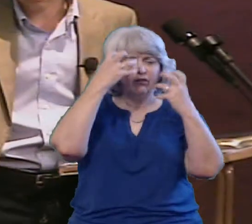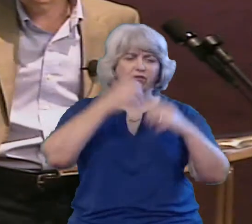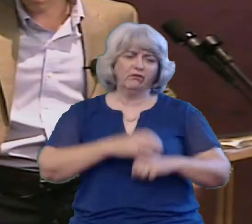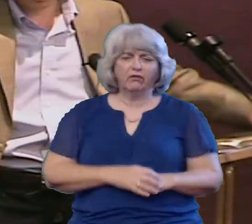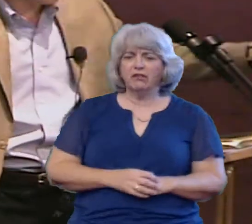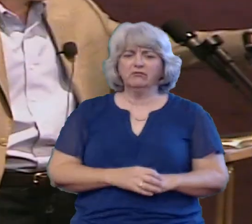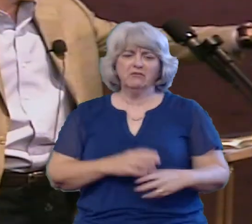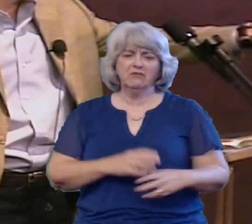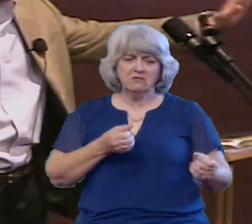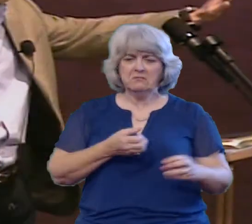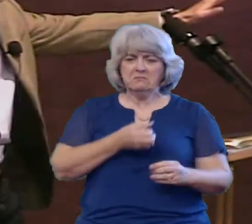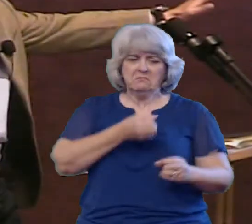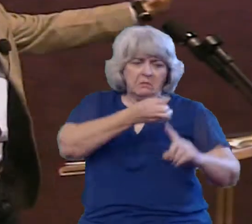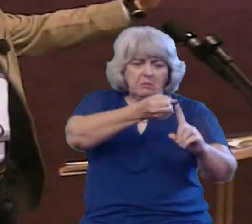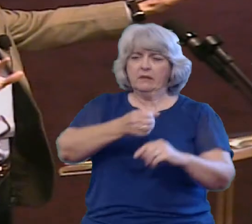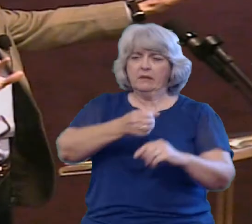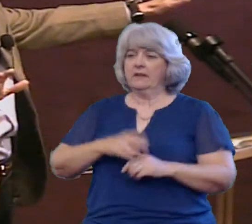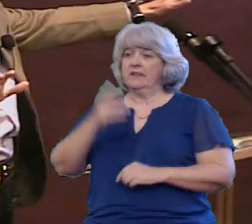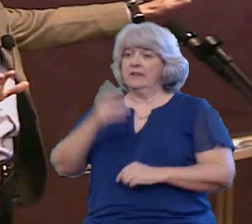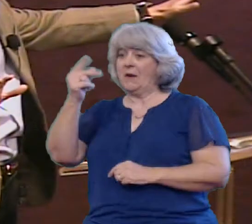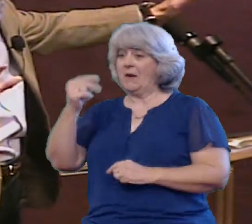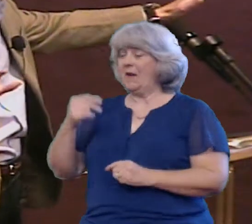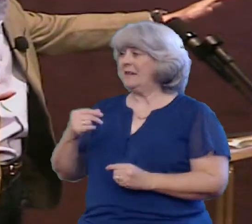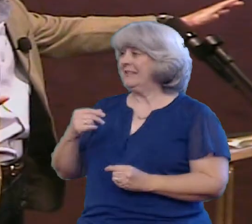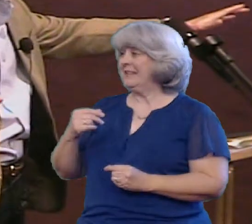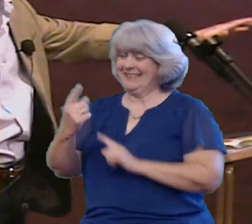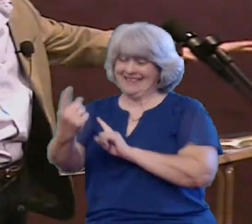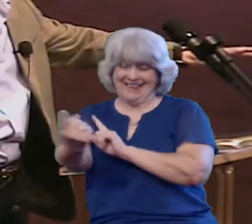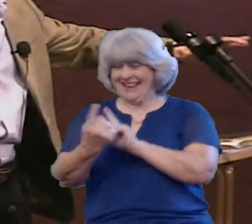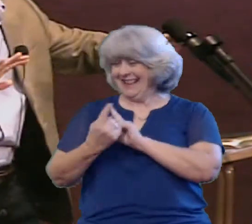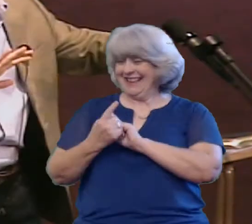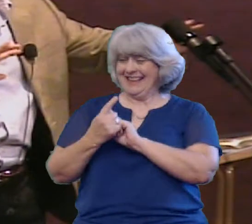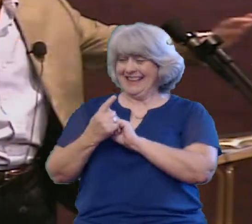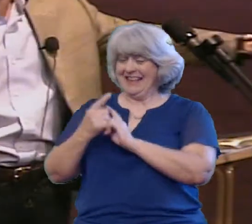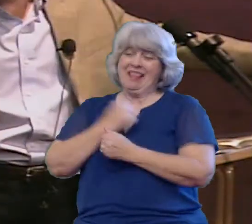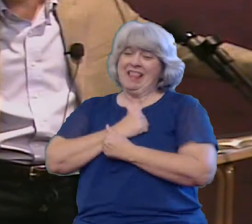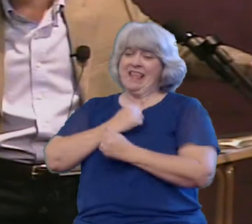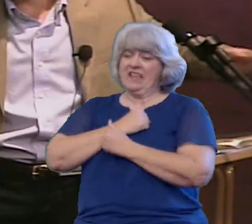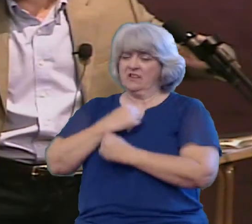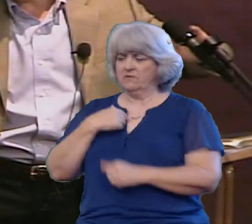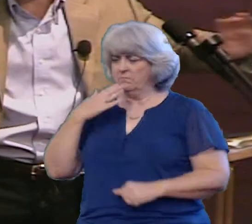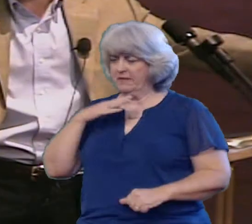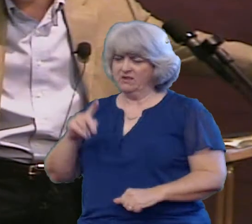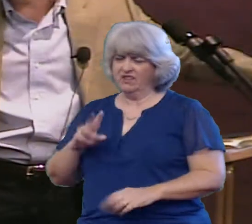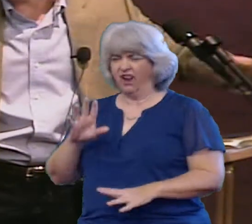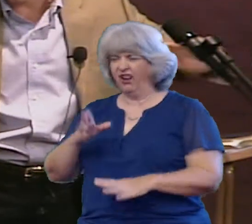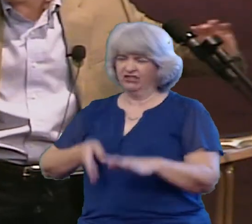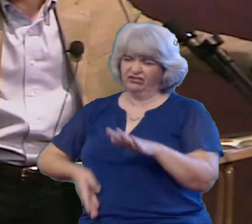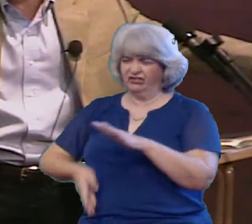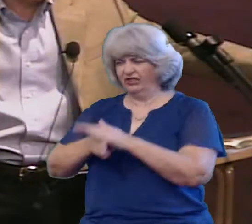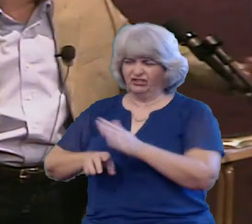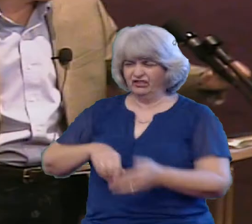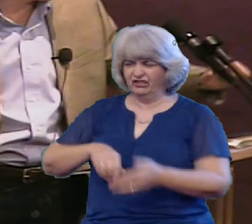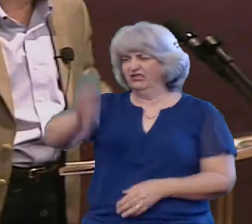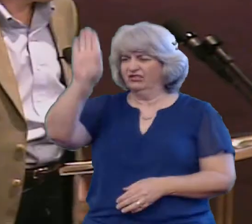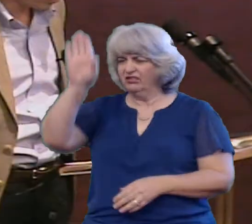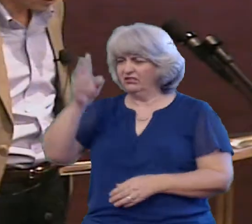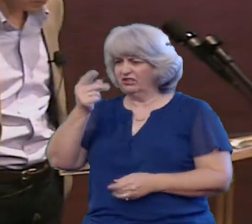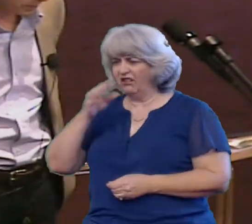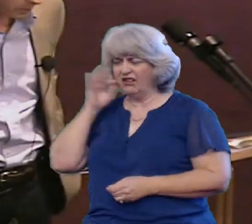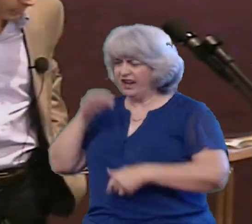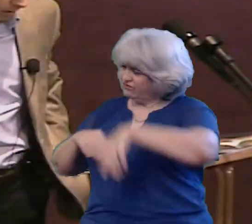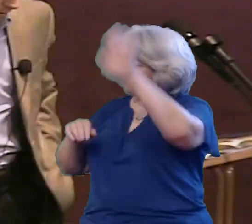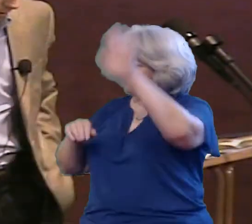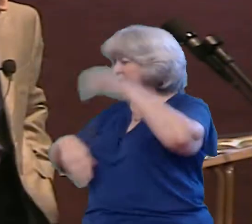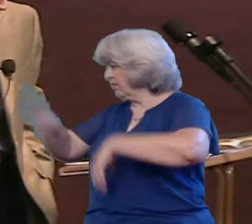Our dogs and animals love us as soon as we walk in the door But what happens we're such in a bad mood We kick the dog or we kick the cat and tell them to go away